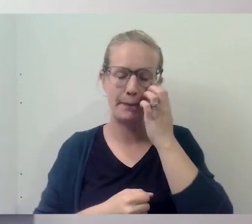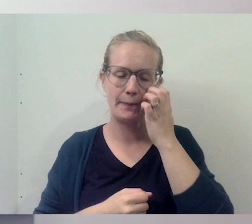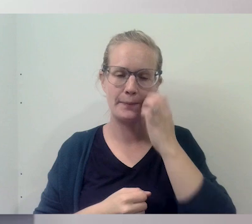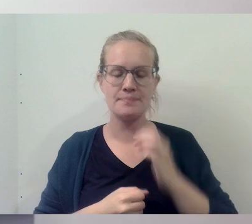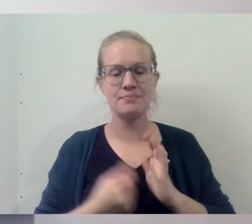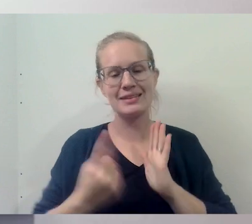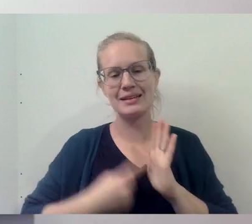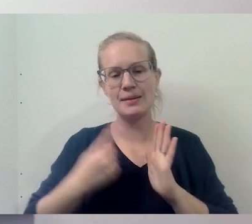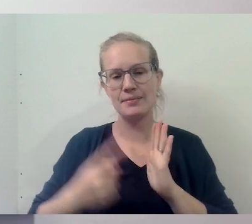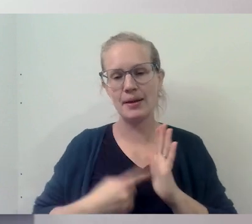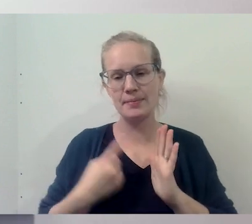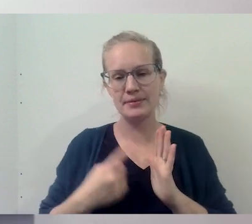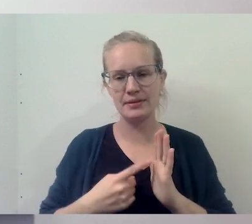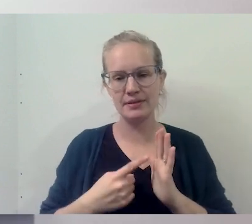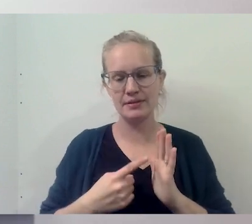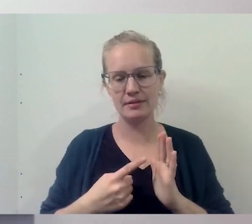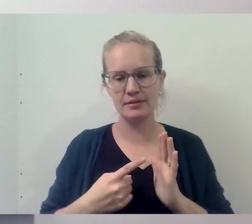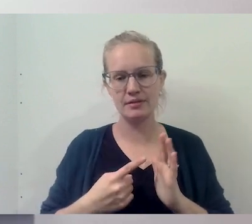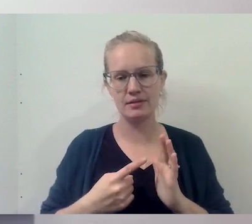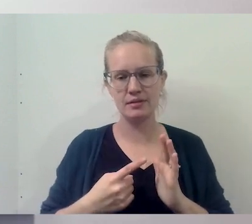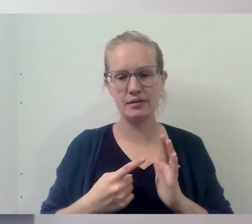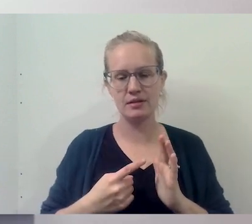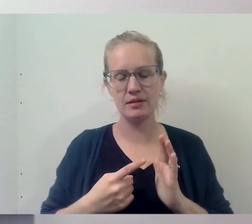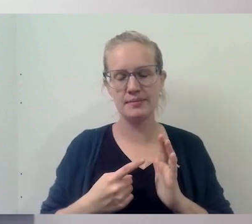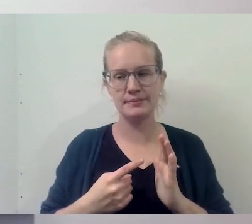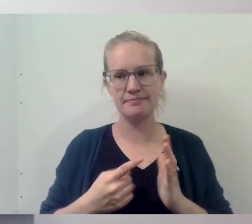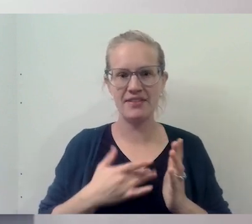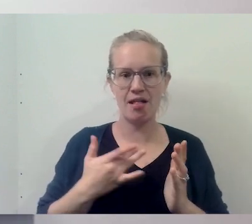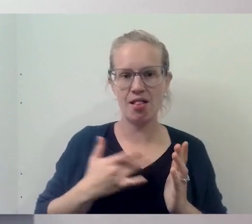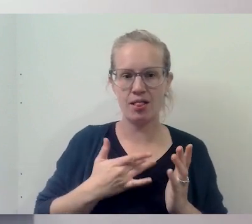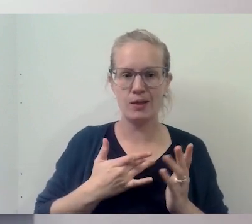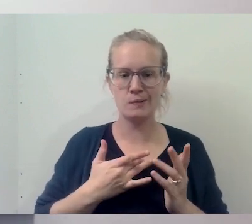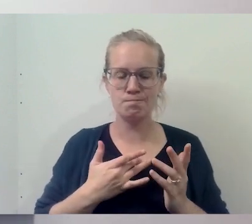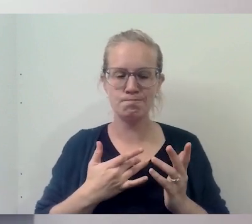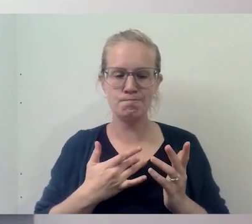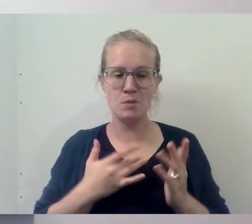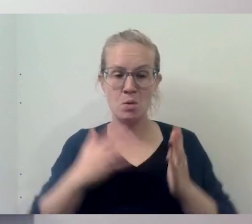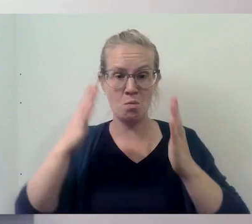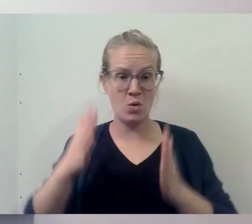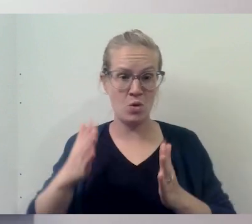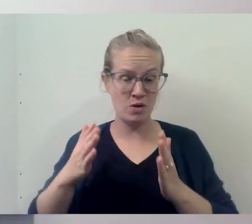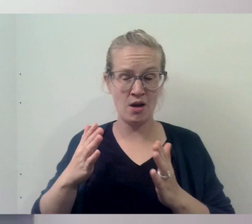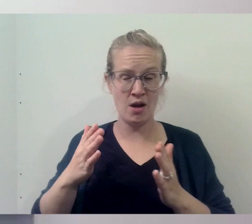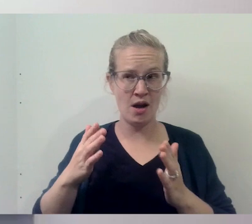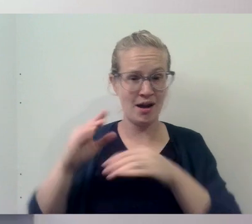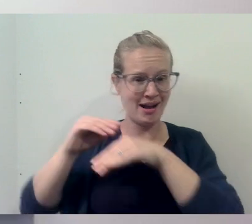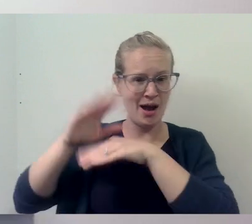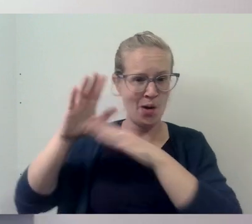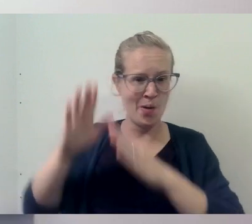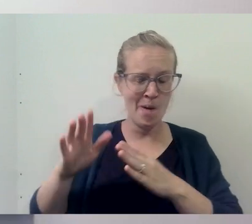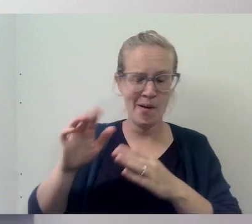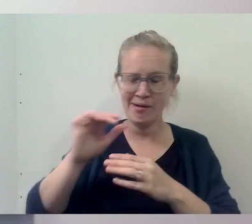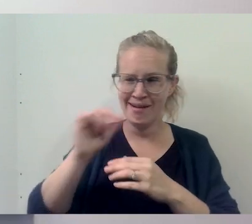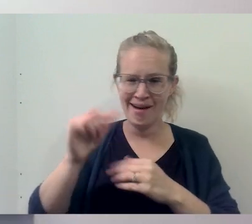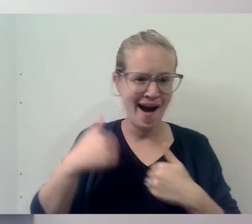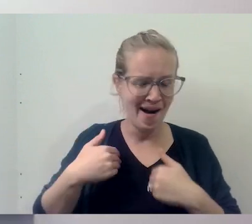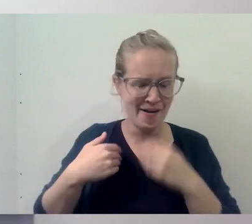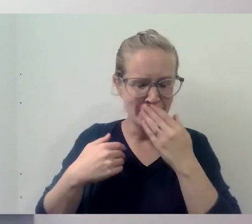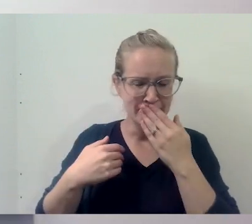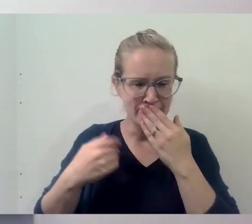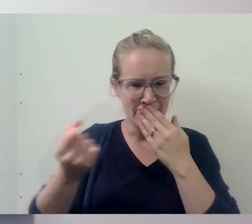they feel like they could not, that someone who is, uh, who does not have a Catholic understanding